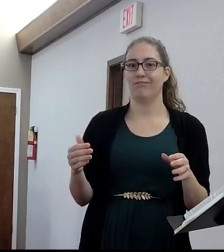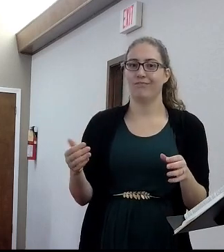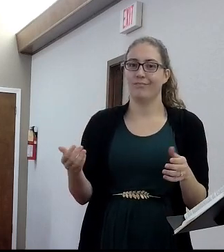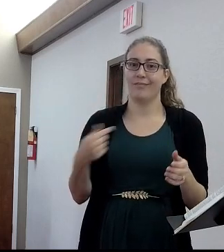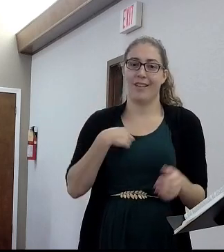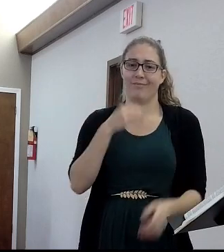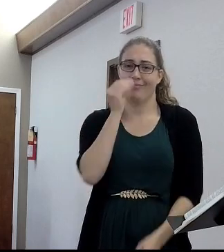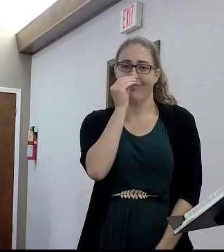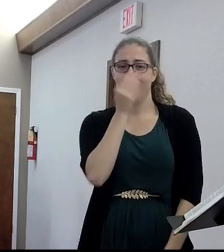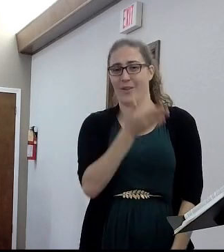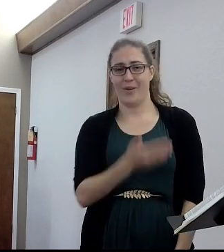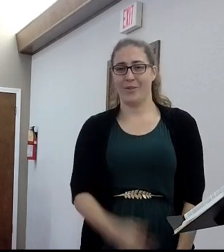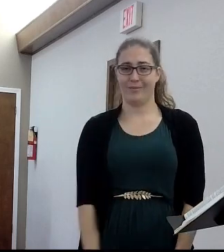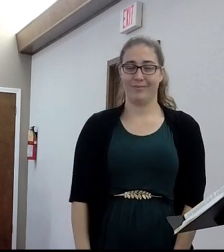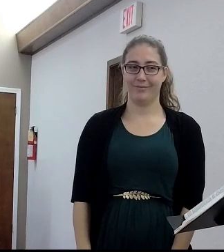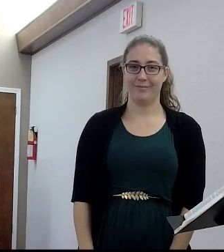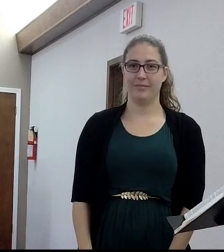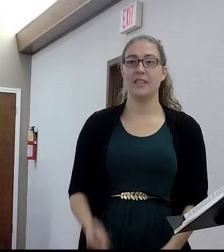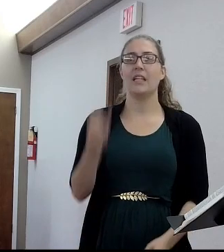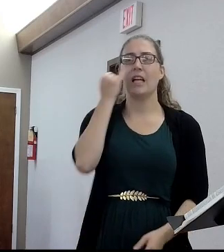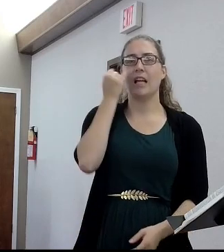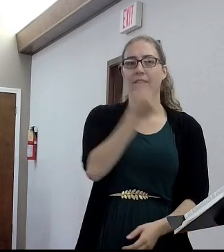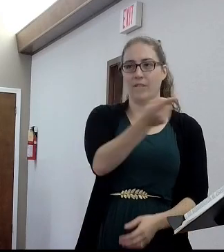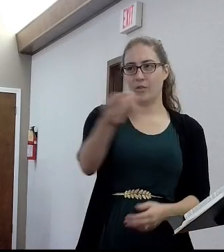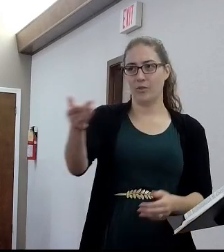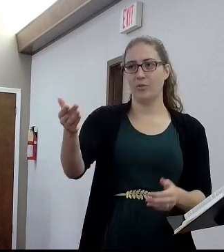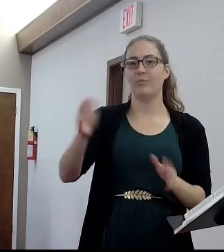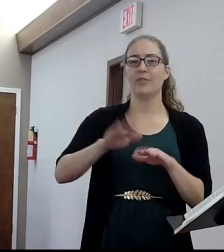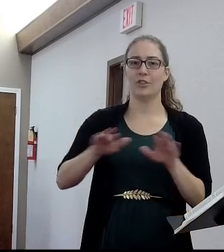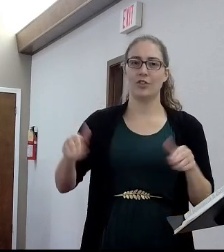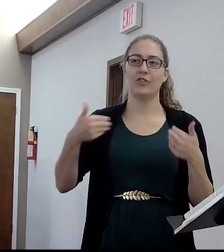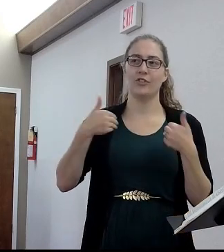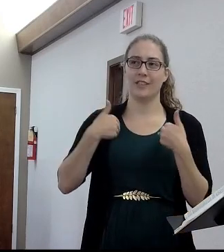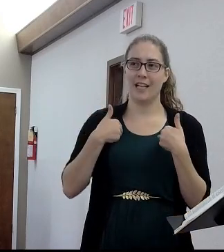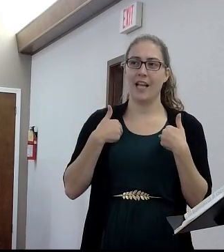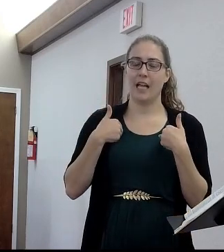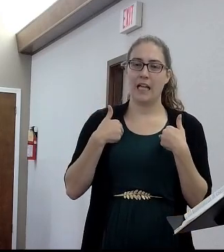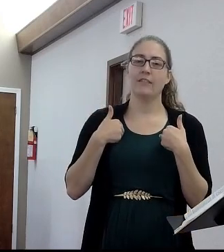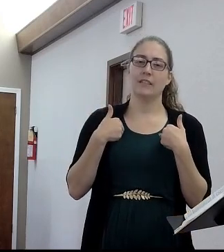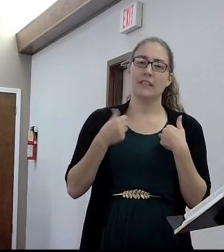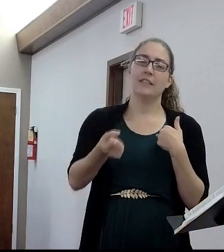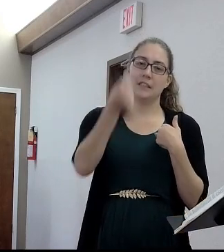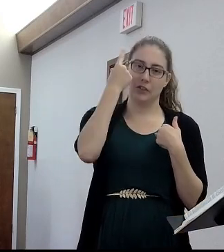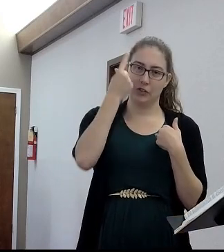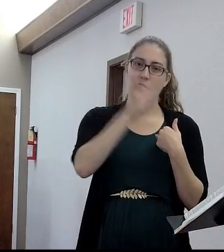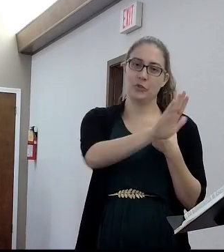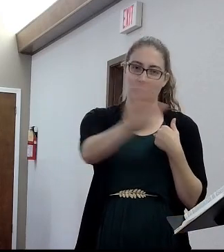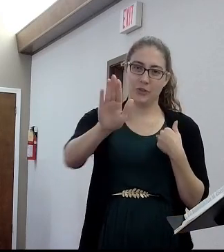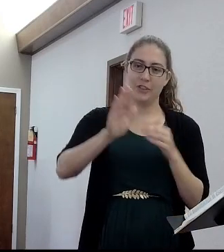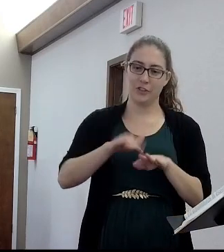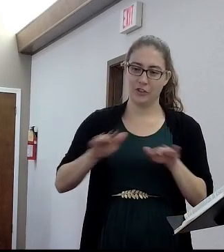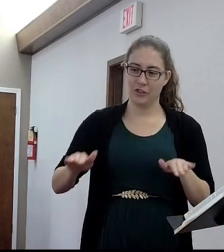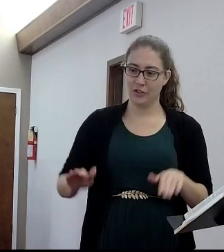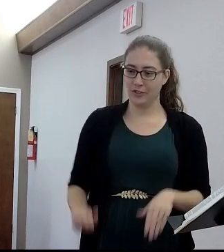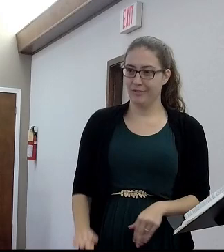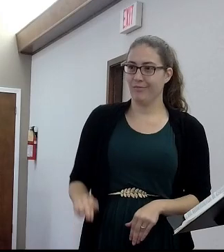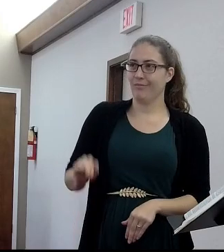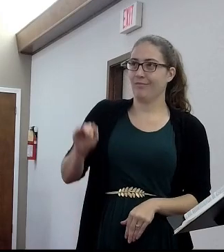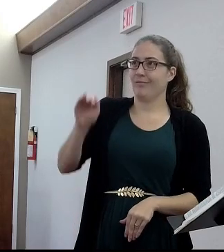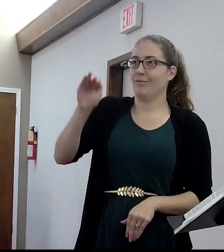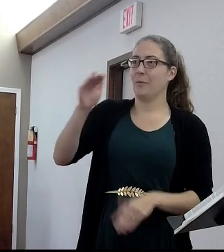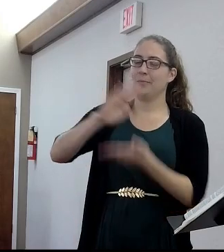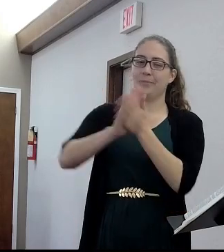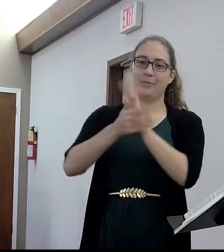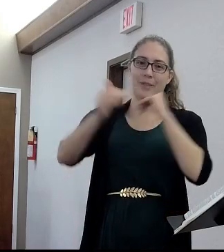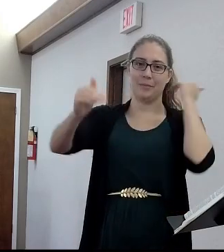well, you know, those of you who have children, there's hope for them. They'll grow up, and maybe they'll grow out of that nonsense. But, nevertheless, I've been reading a book